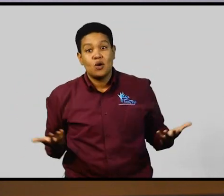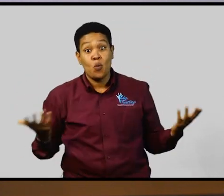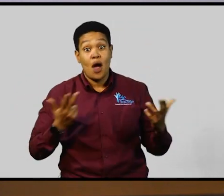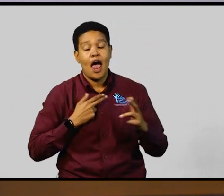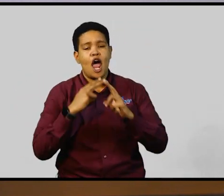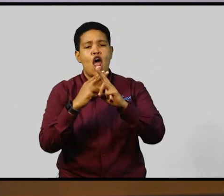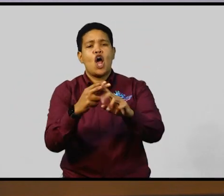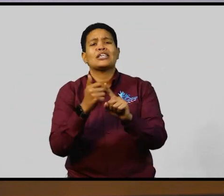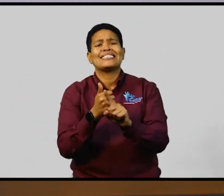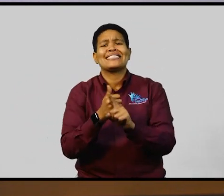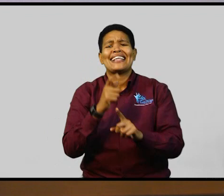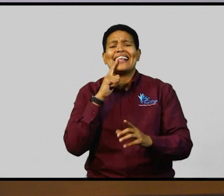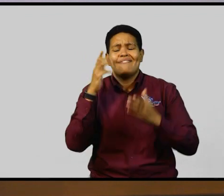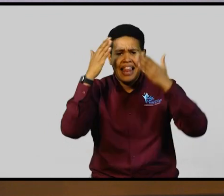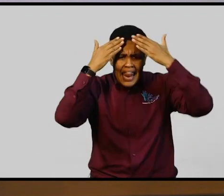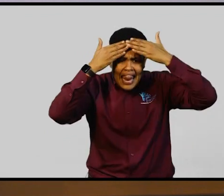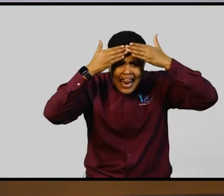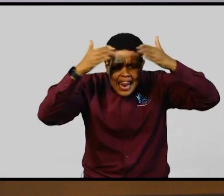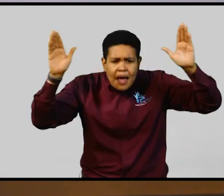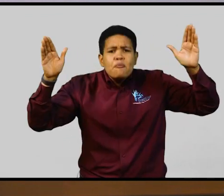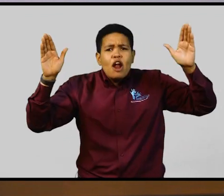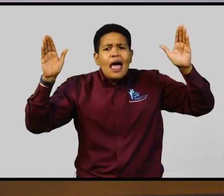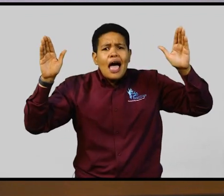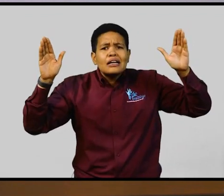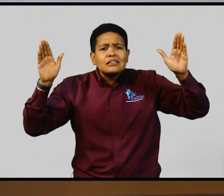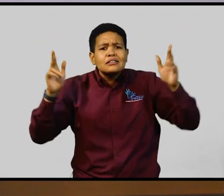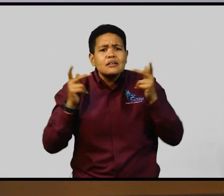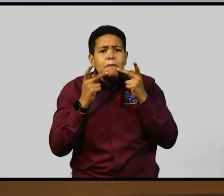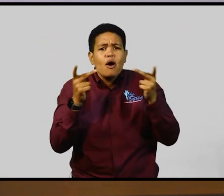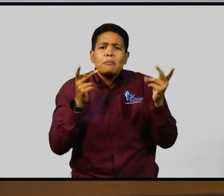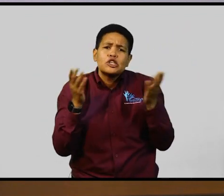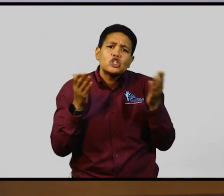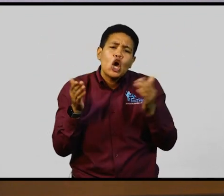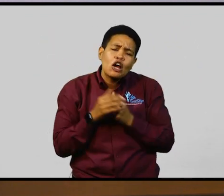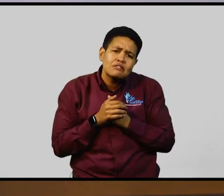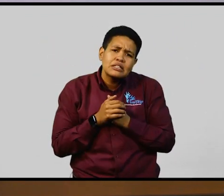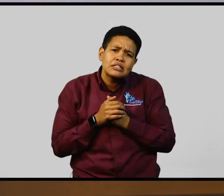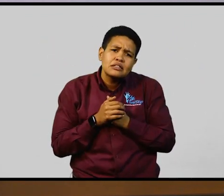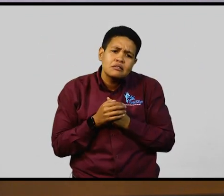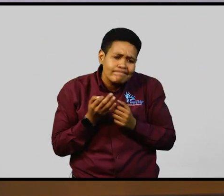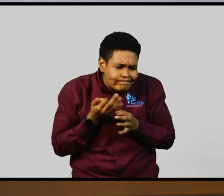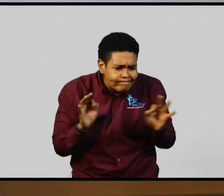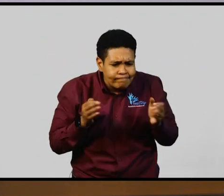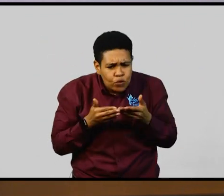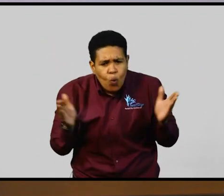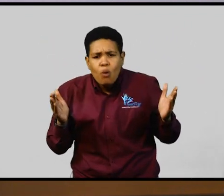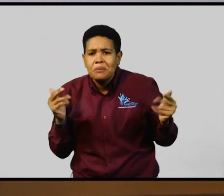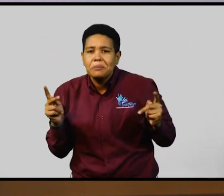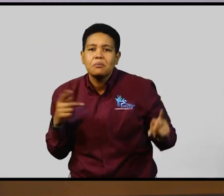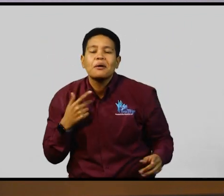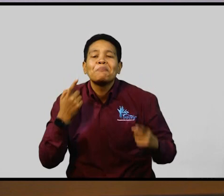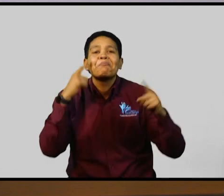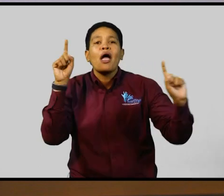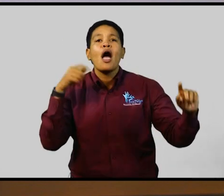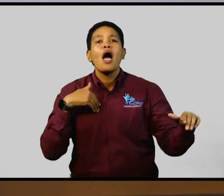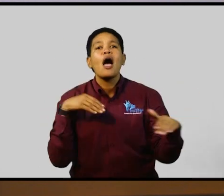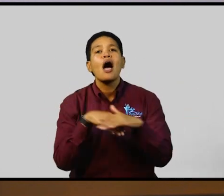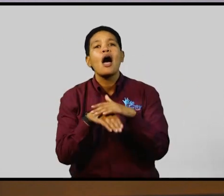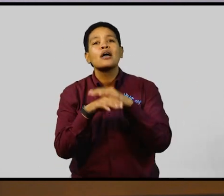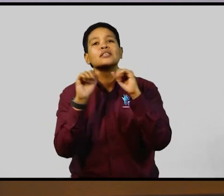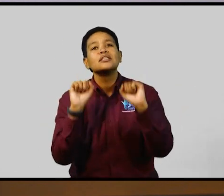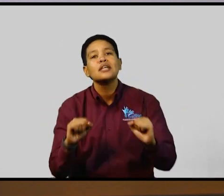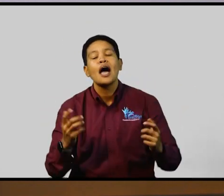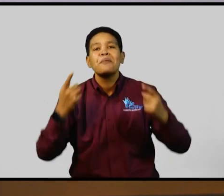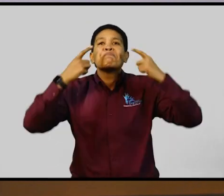liberalizing public services for persons with disabilities to access. So we're talking about